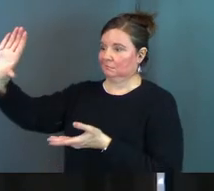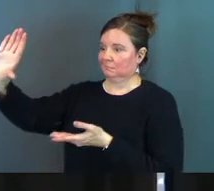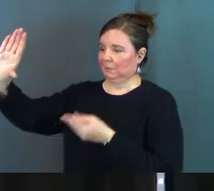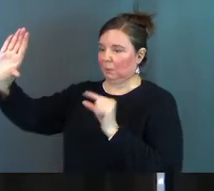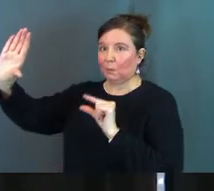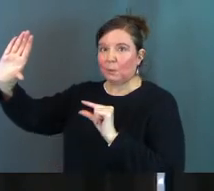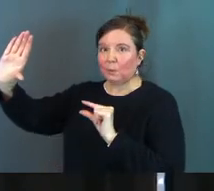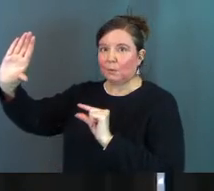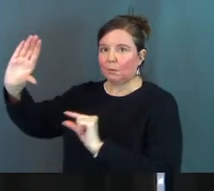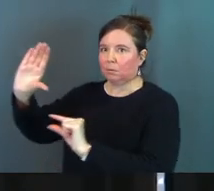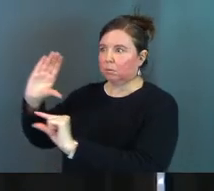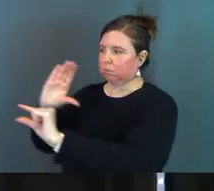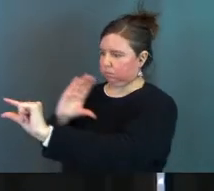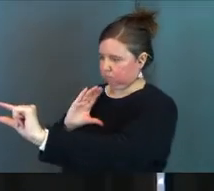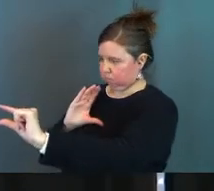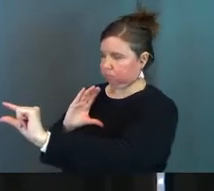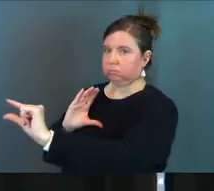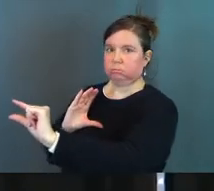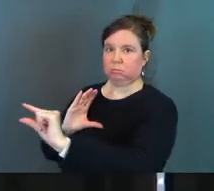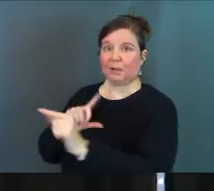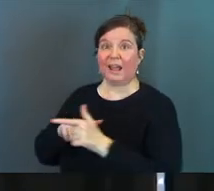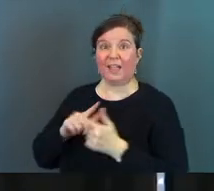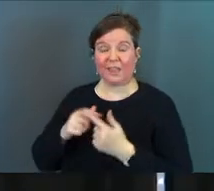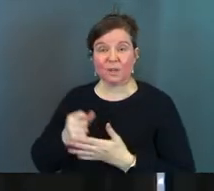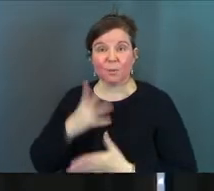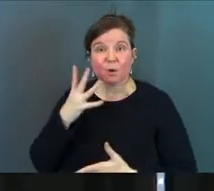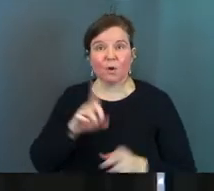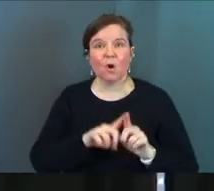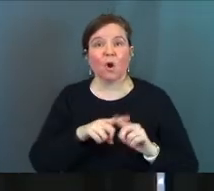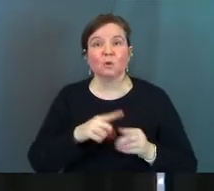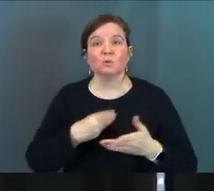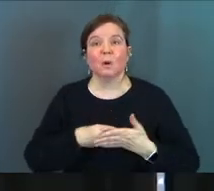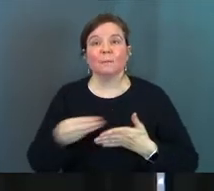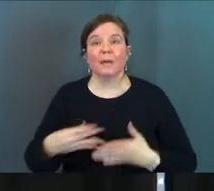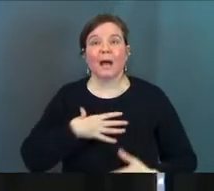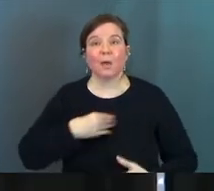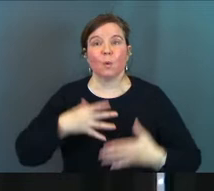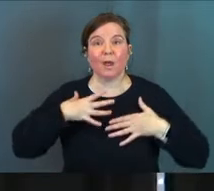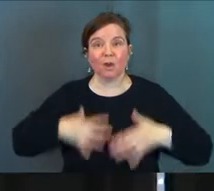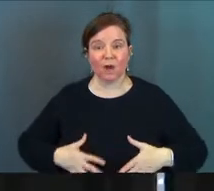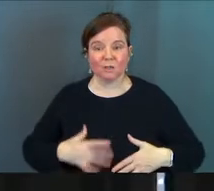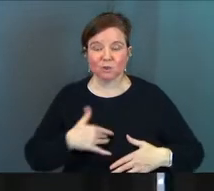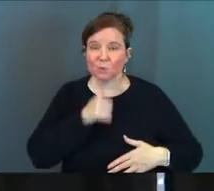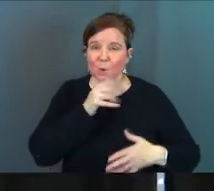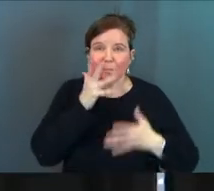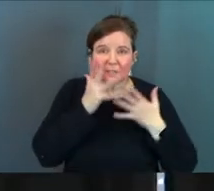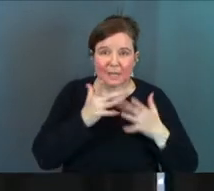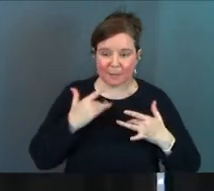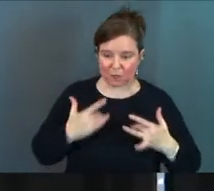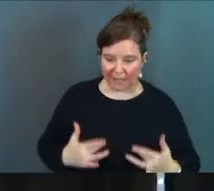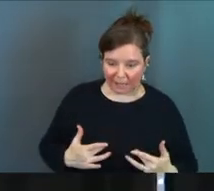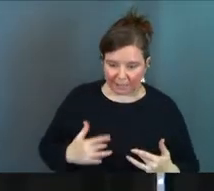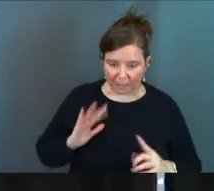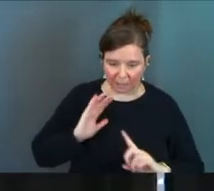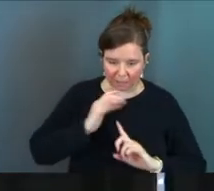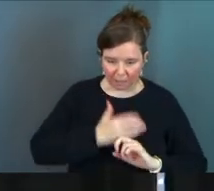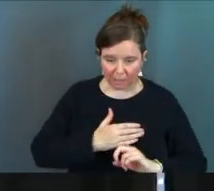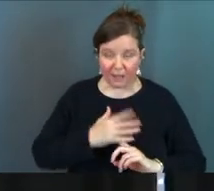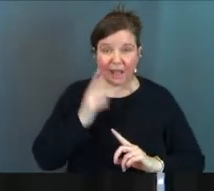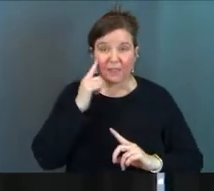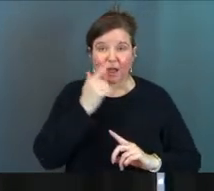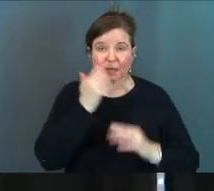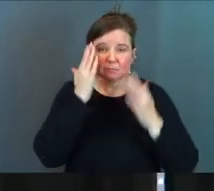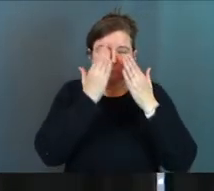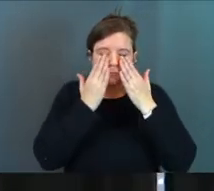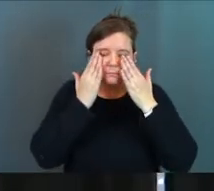gold for me gold that's been purified by fire then you'll be rich also buy white garments for me so you will not be shamed by your nakedness and ointment for your